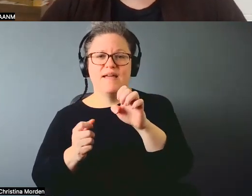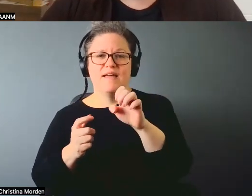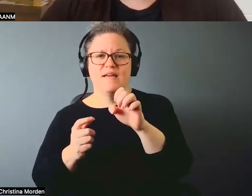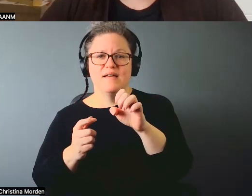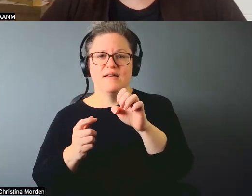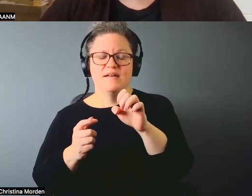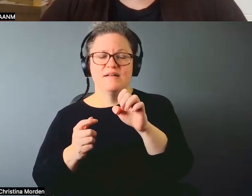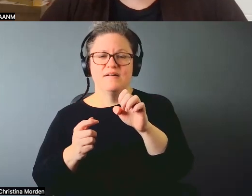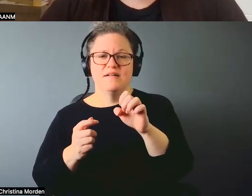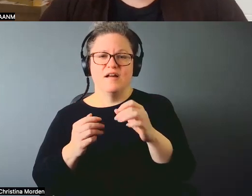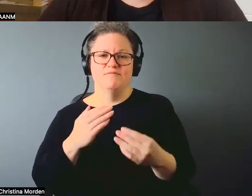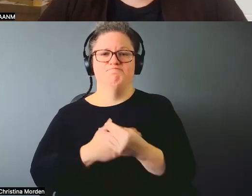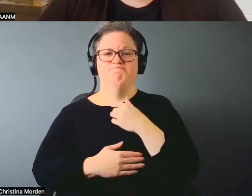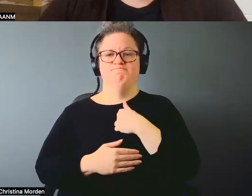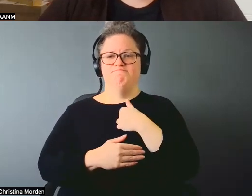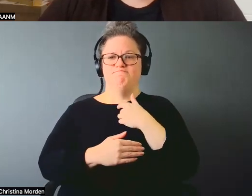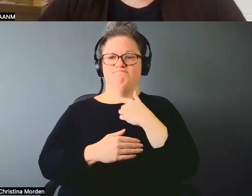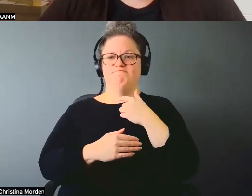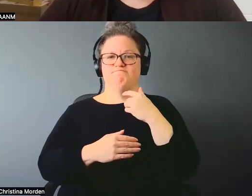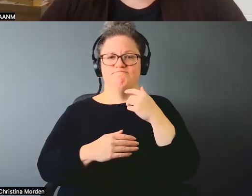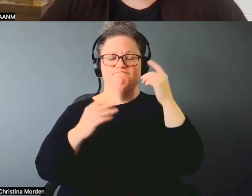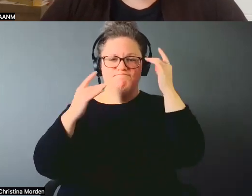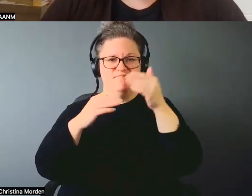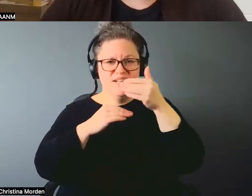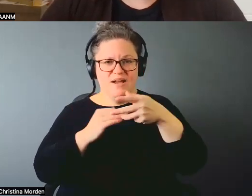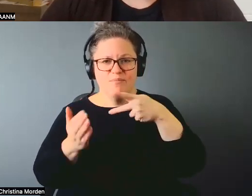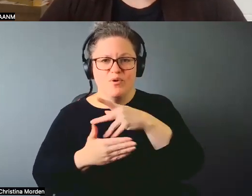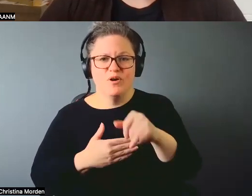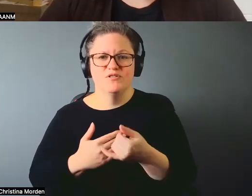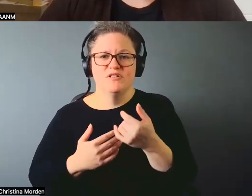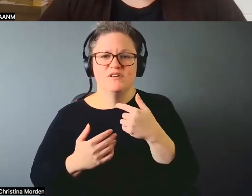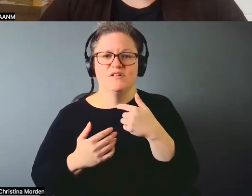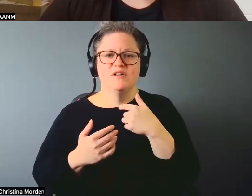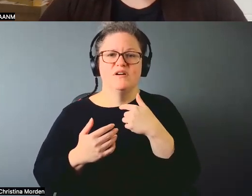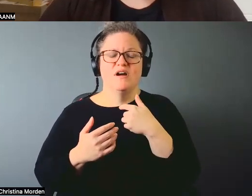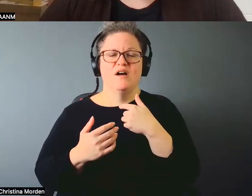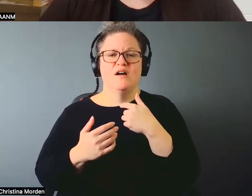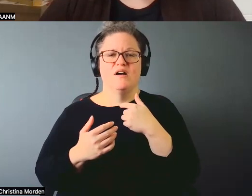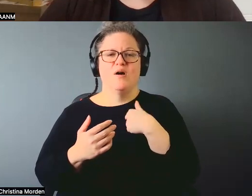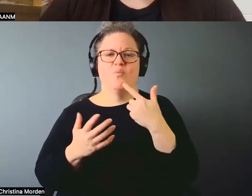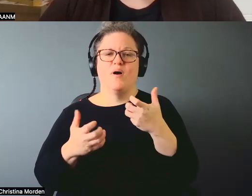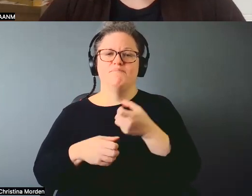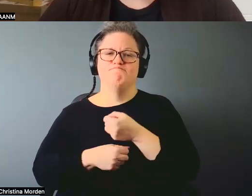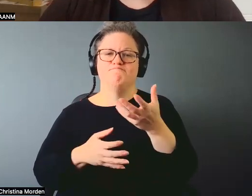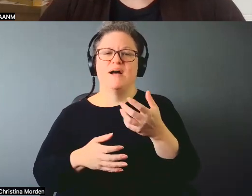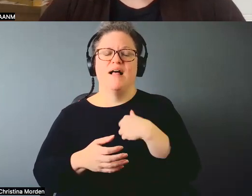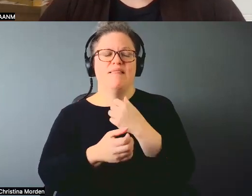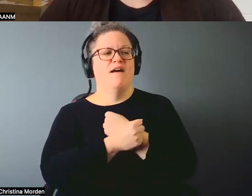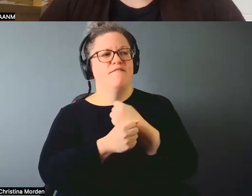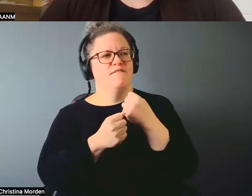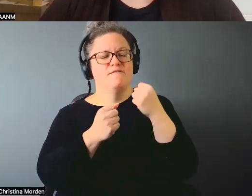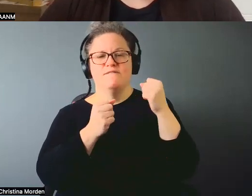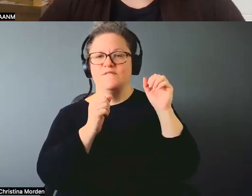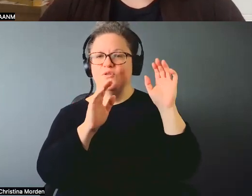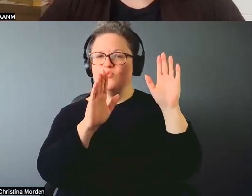and it was to talk about my love, my love of the great mother in how I've learned that through,